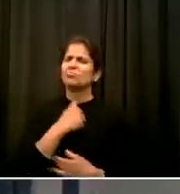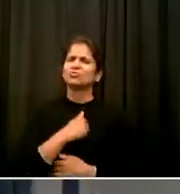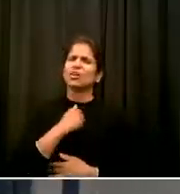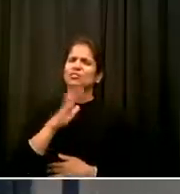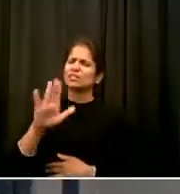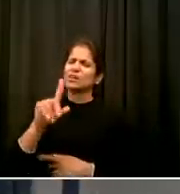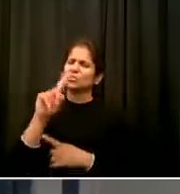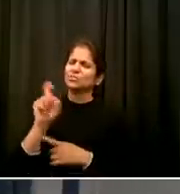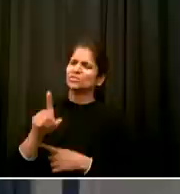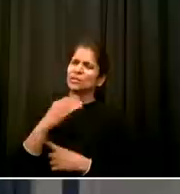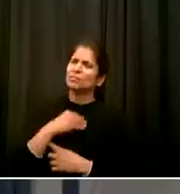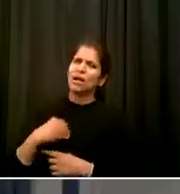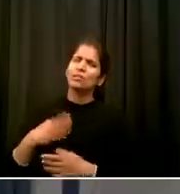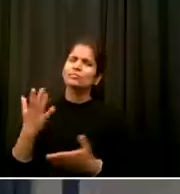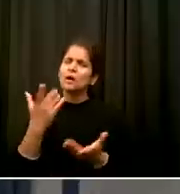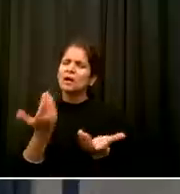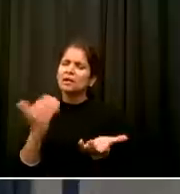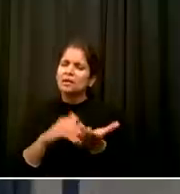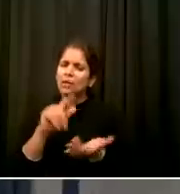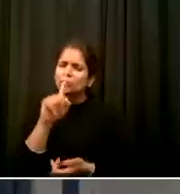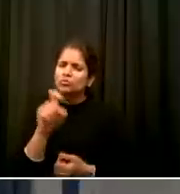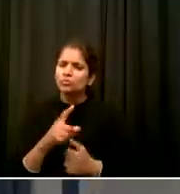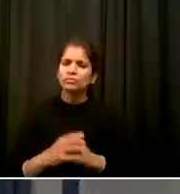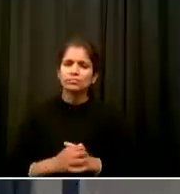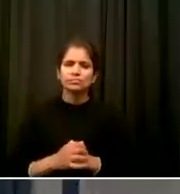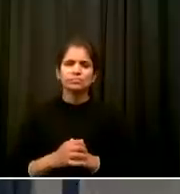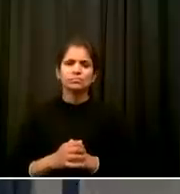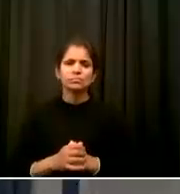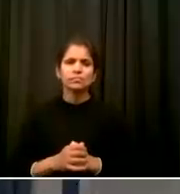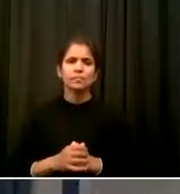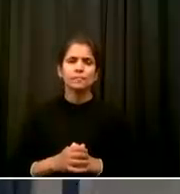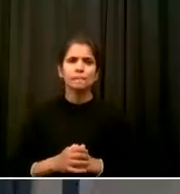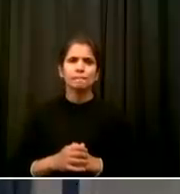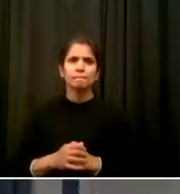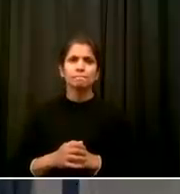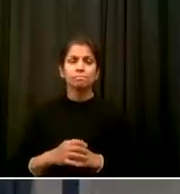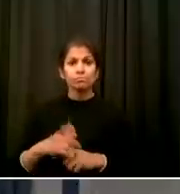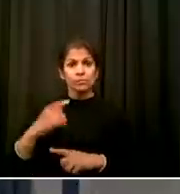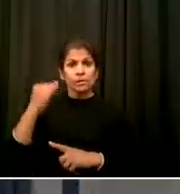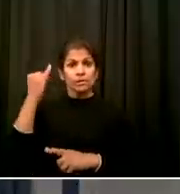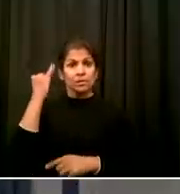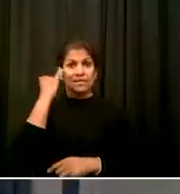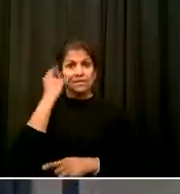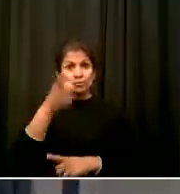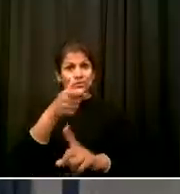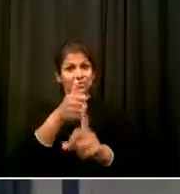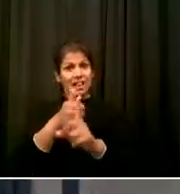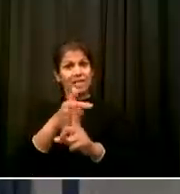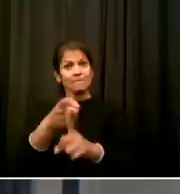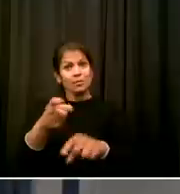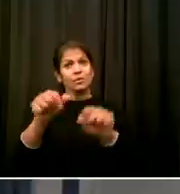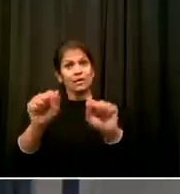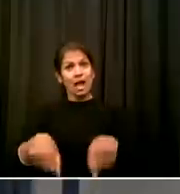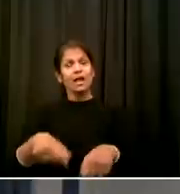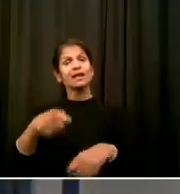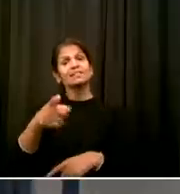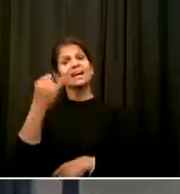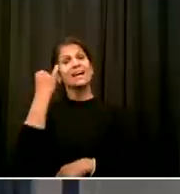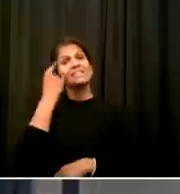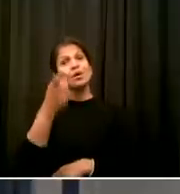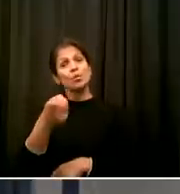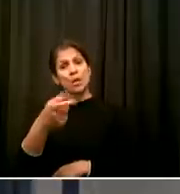that follow through on that? If you could, why not do it this week to mark, you know, what you've said is a historic and